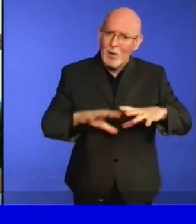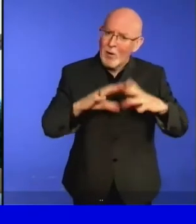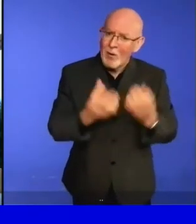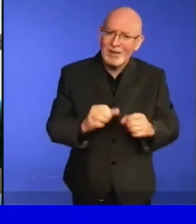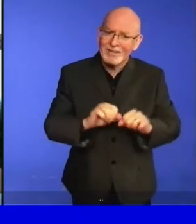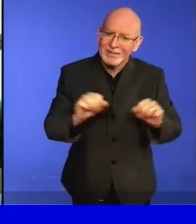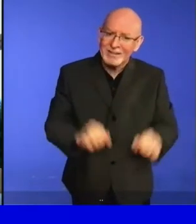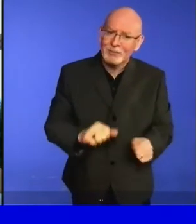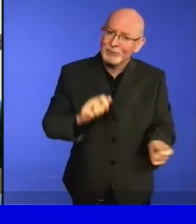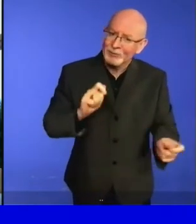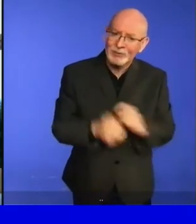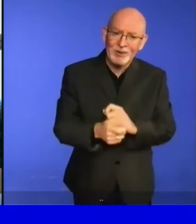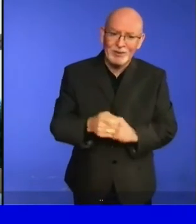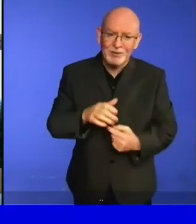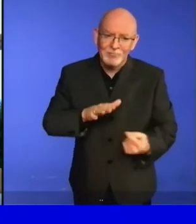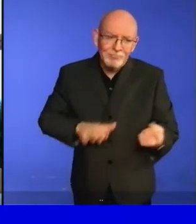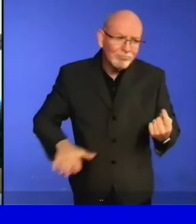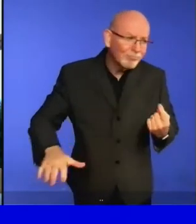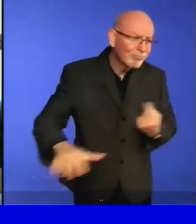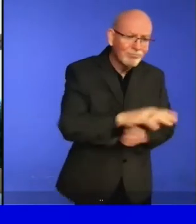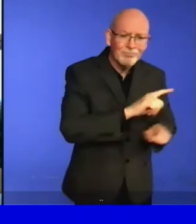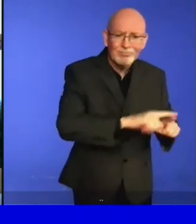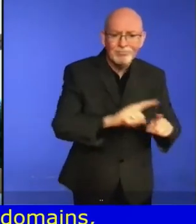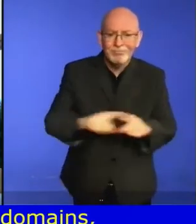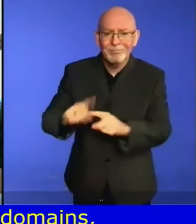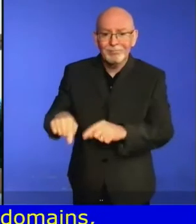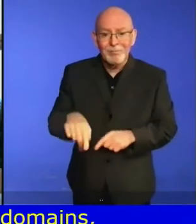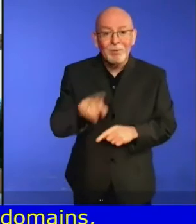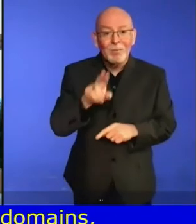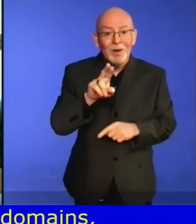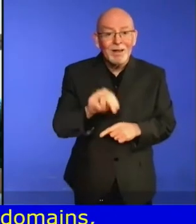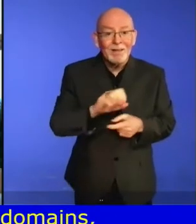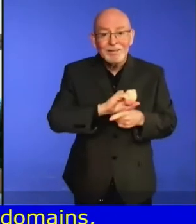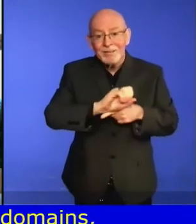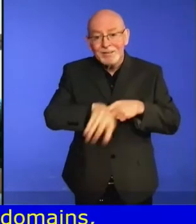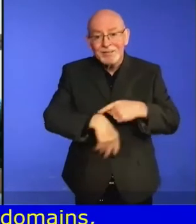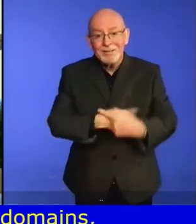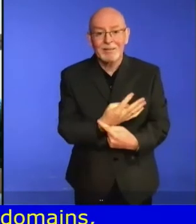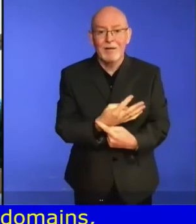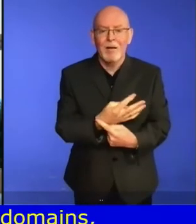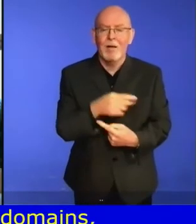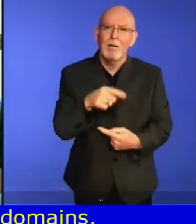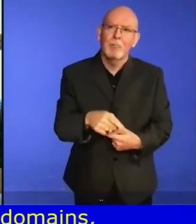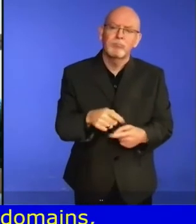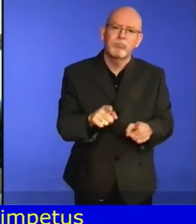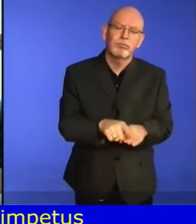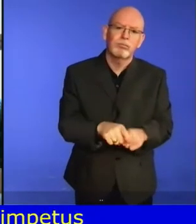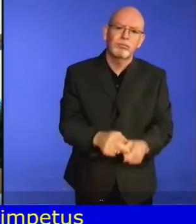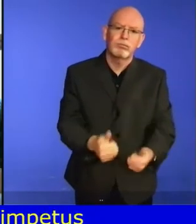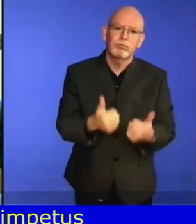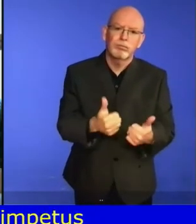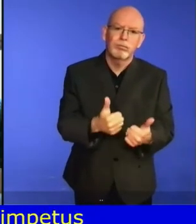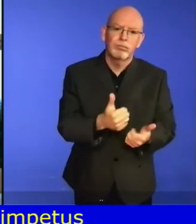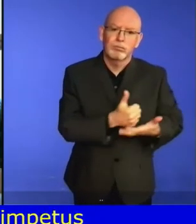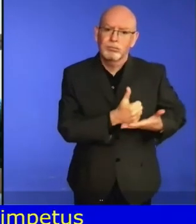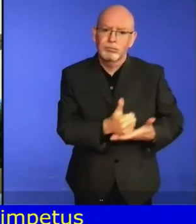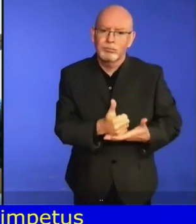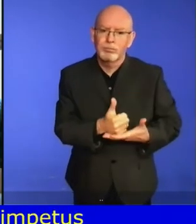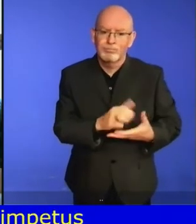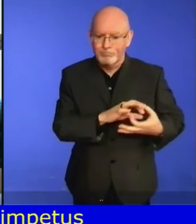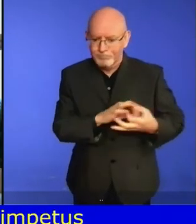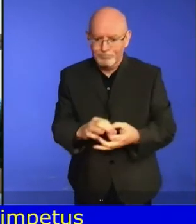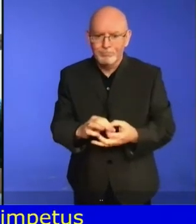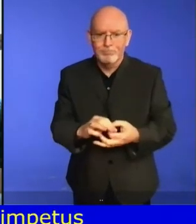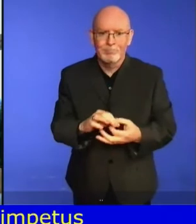changes but the UNSDGs go directly to them. It's often stressed that the UNSDGs